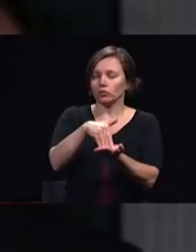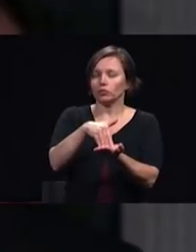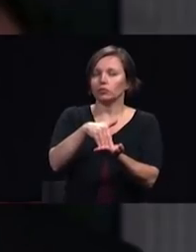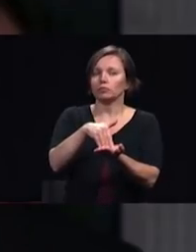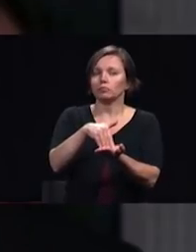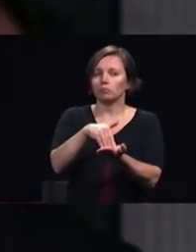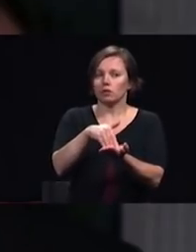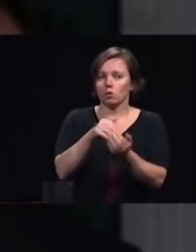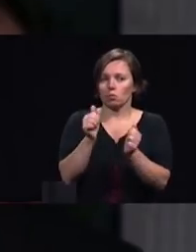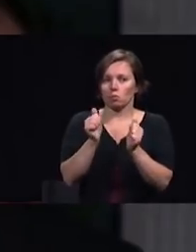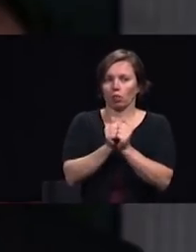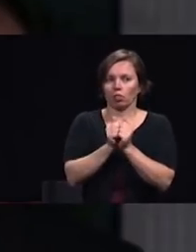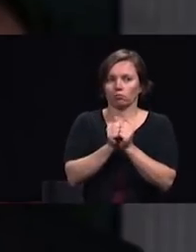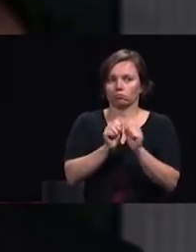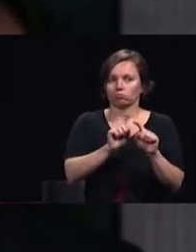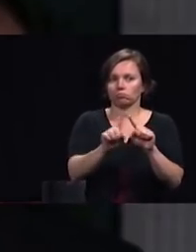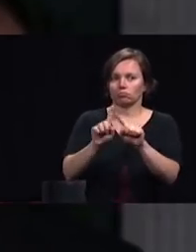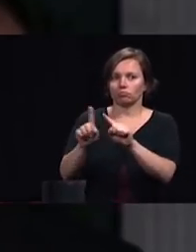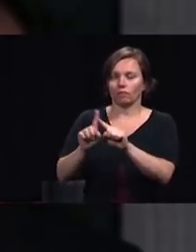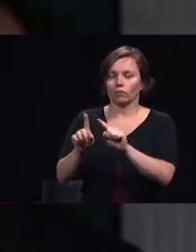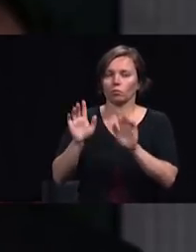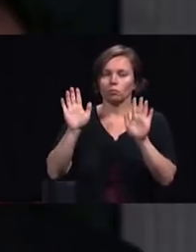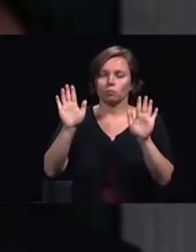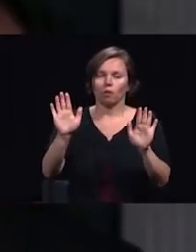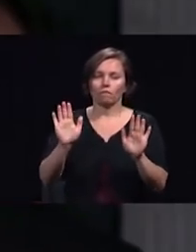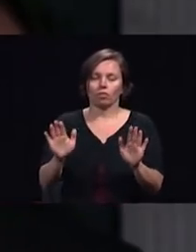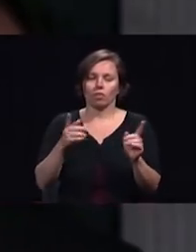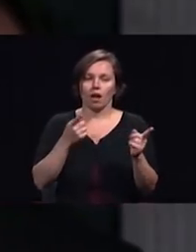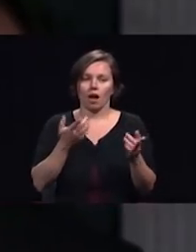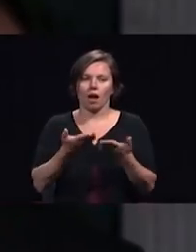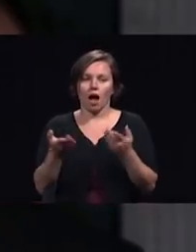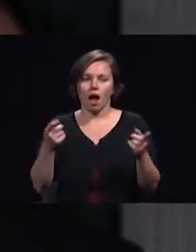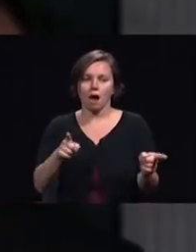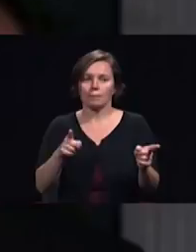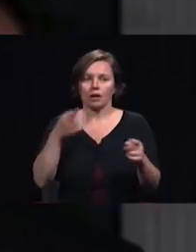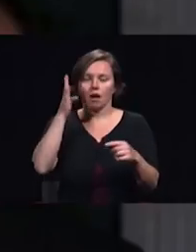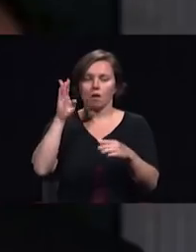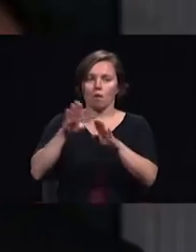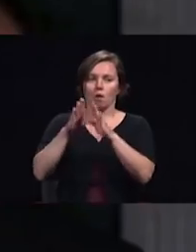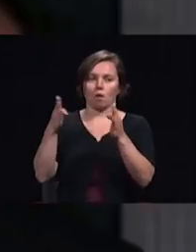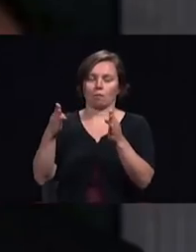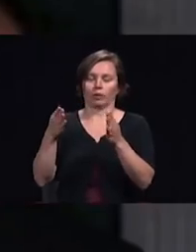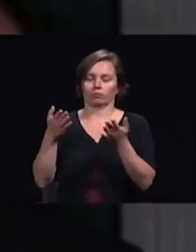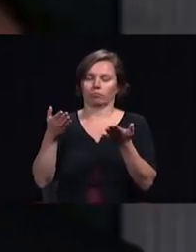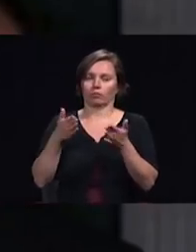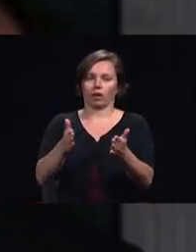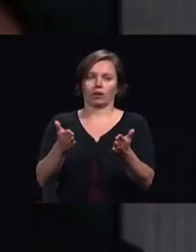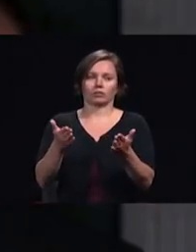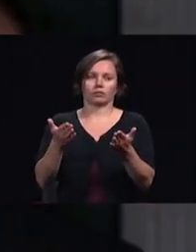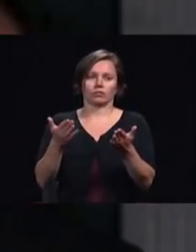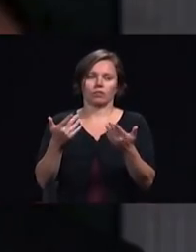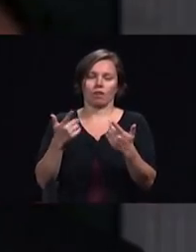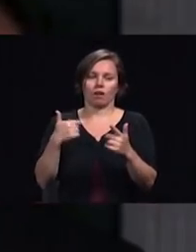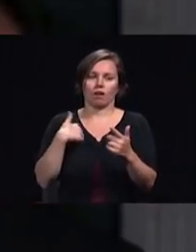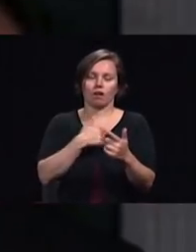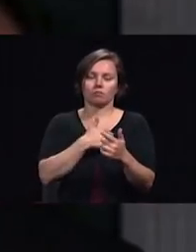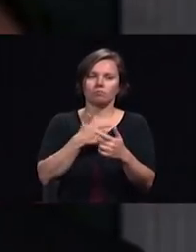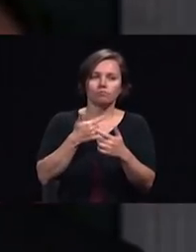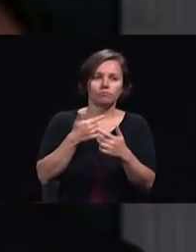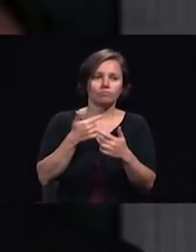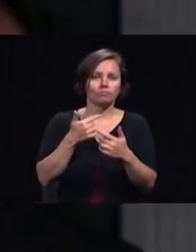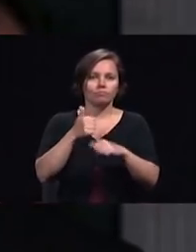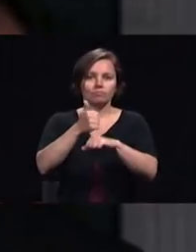miraculous providences God opened the door for us to have a church now that seats